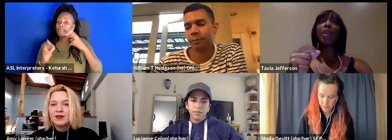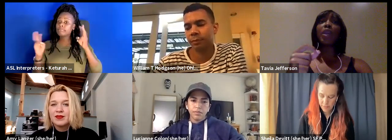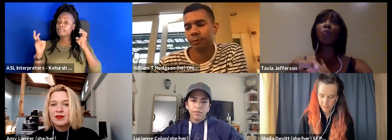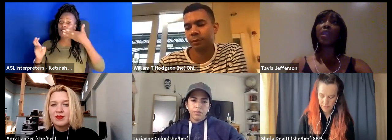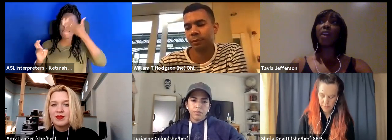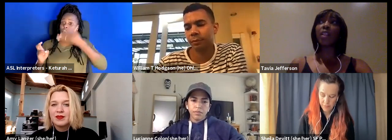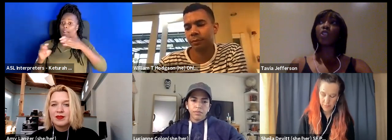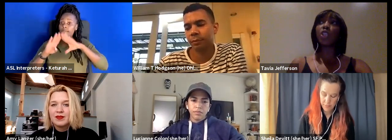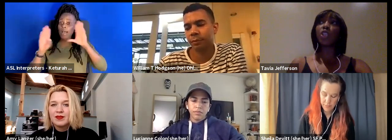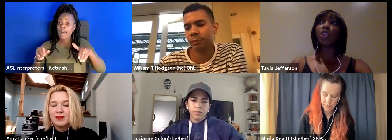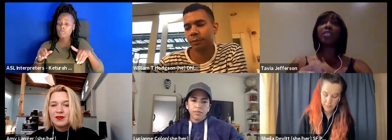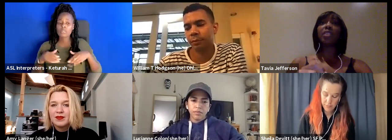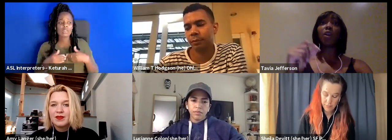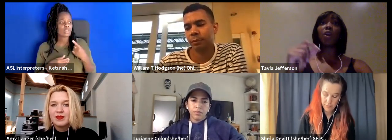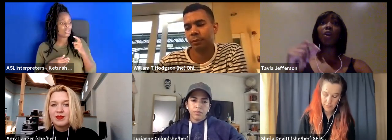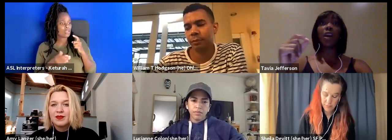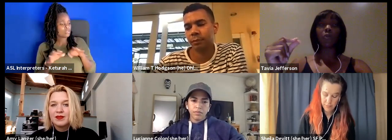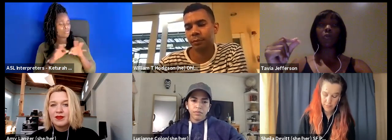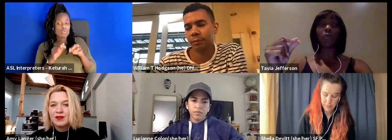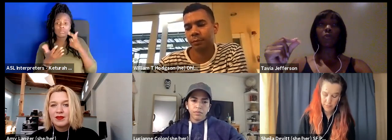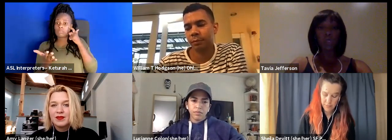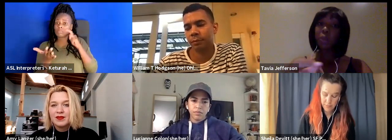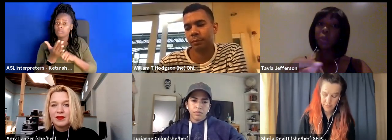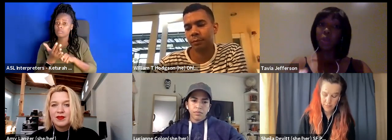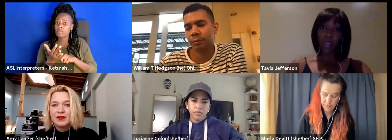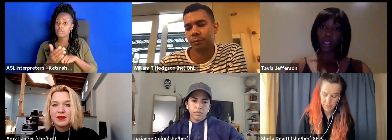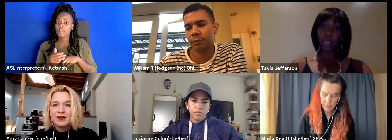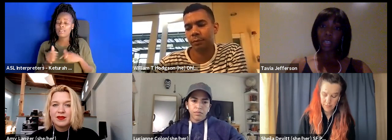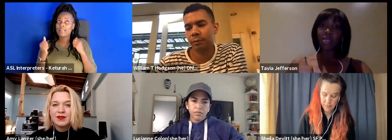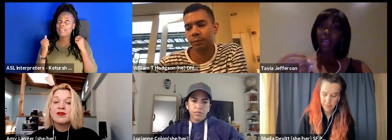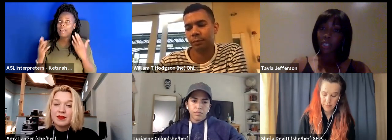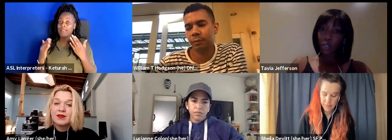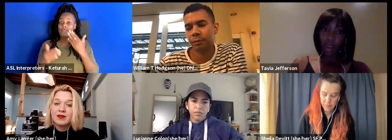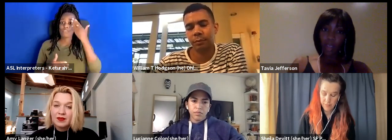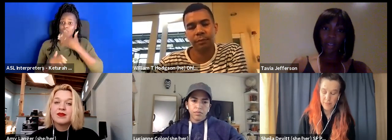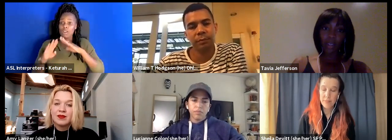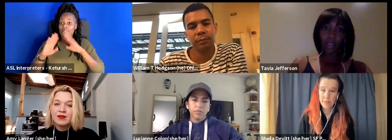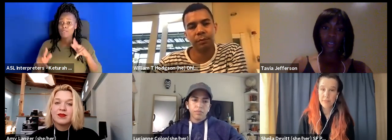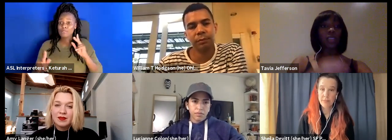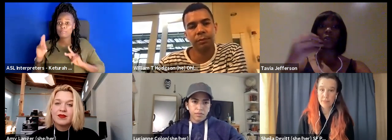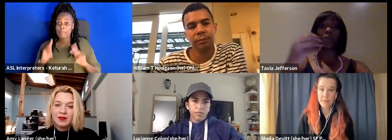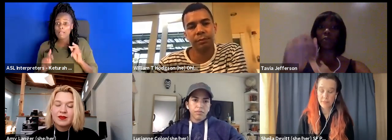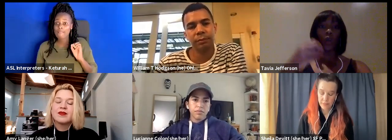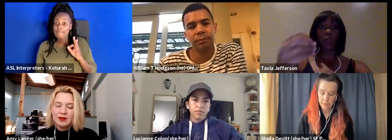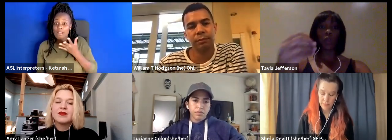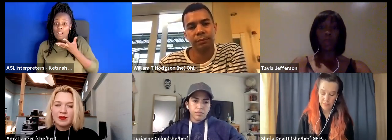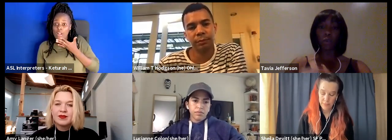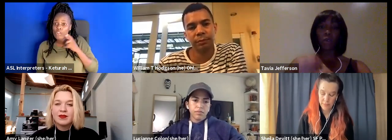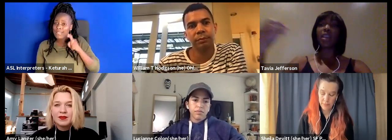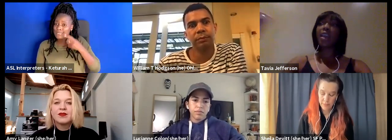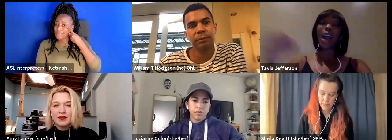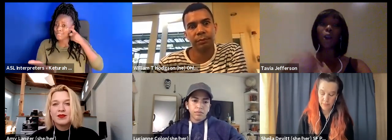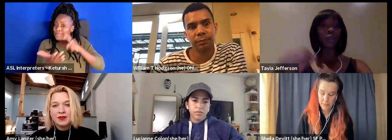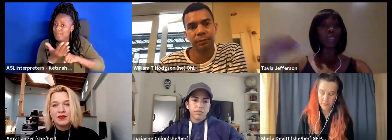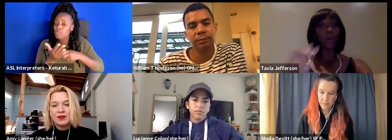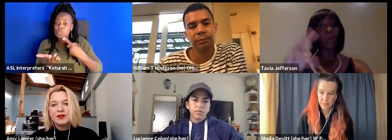We need to also be acknowledging that there are a lot of front of house people of color that need to be acknowledged when we're discussing protocols